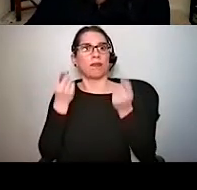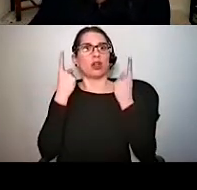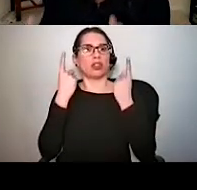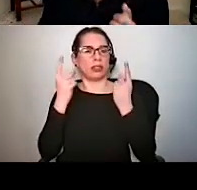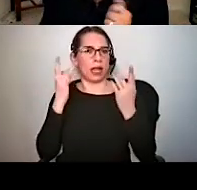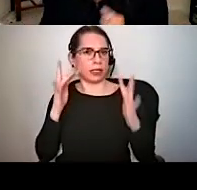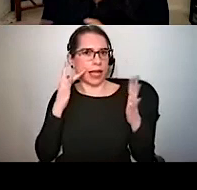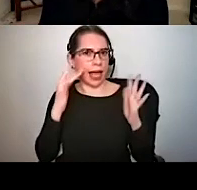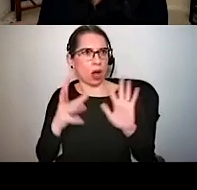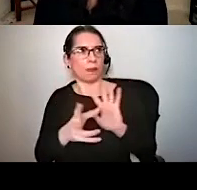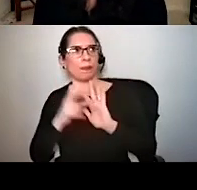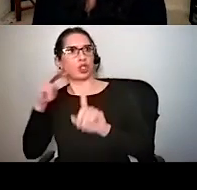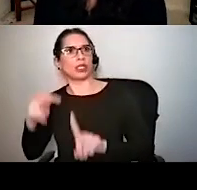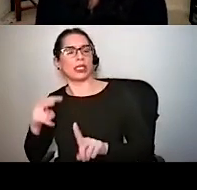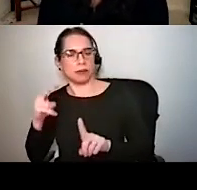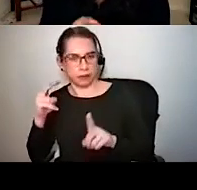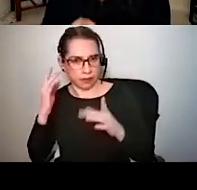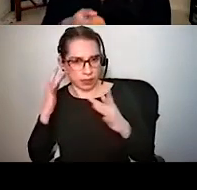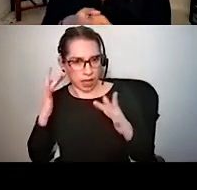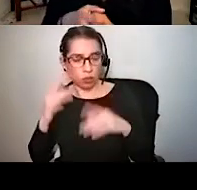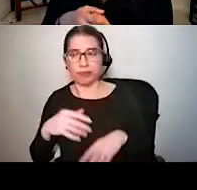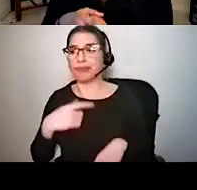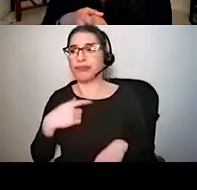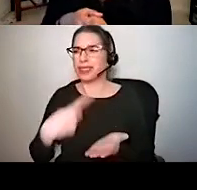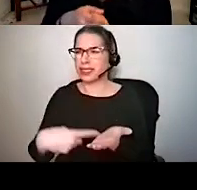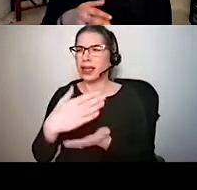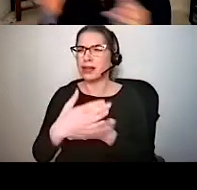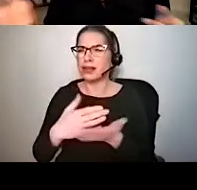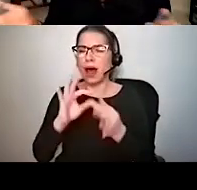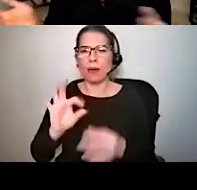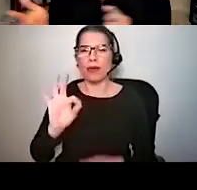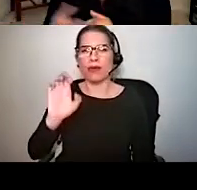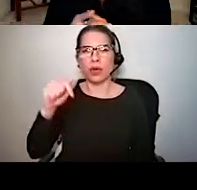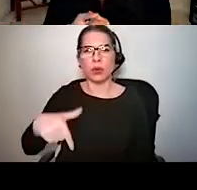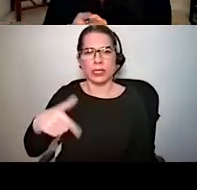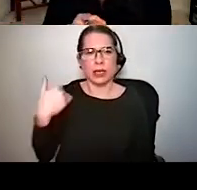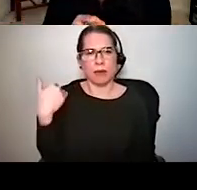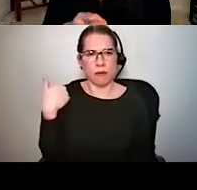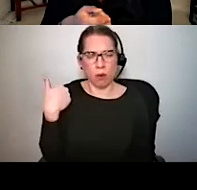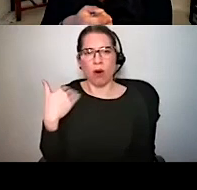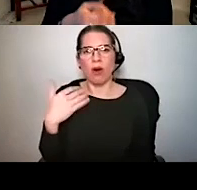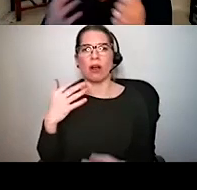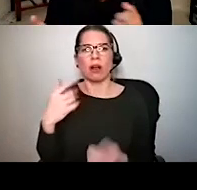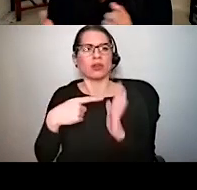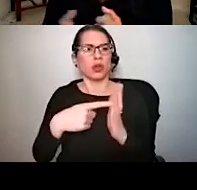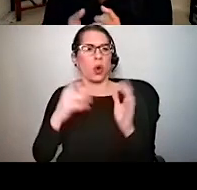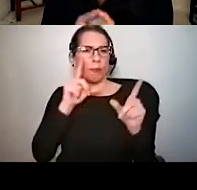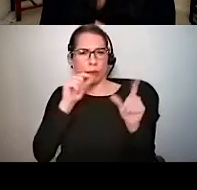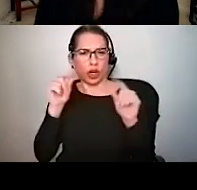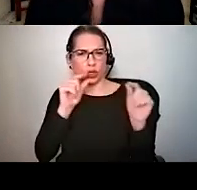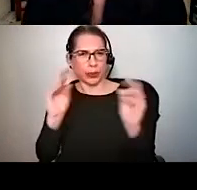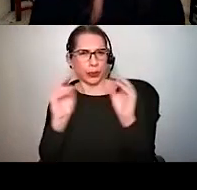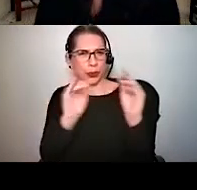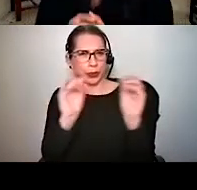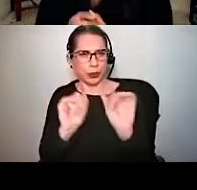And we spoke a little bit about frequency before while we were discussing the spectrogram of bird sounds. And frequency is a